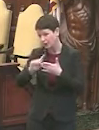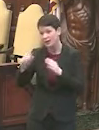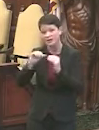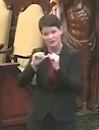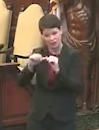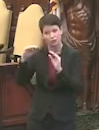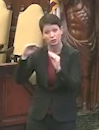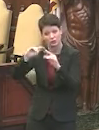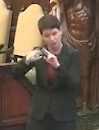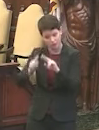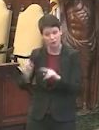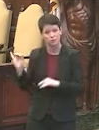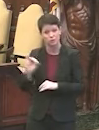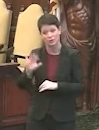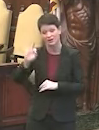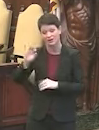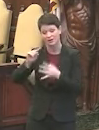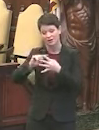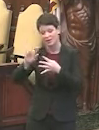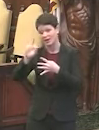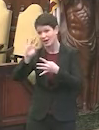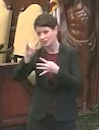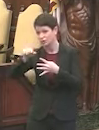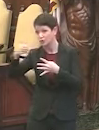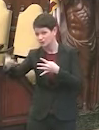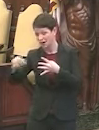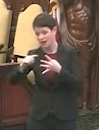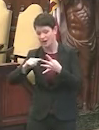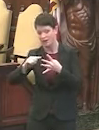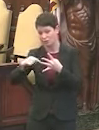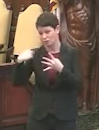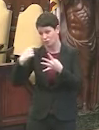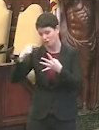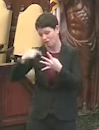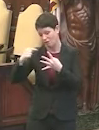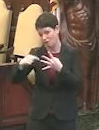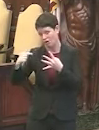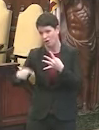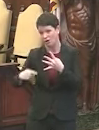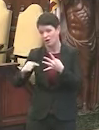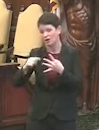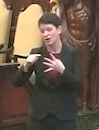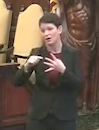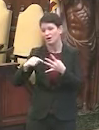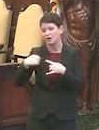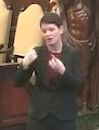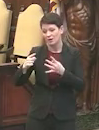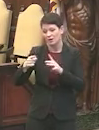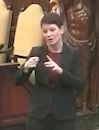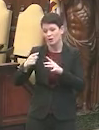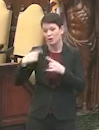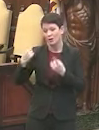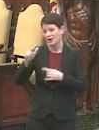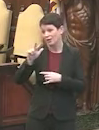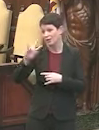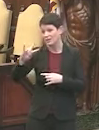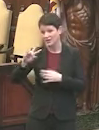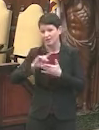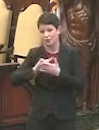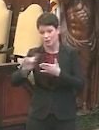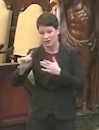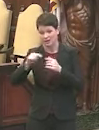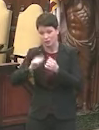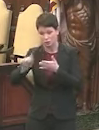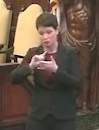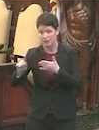falling. We were at 92 in the first week of January, and so far on January 31st week, we are at 37. I